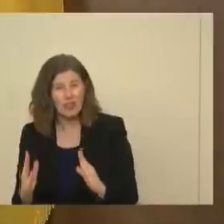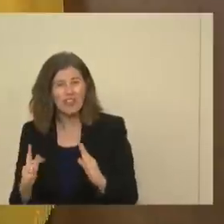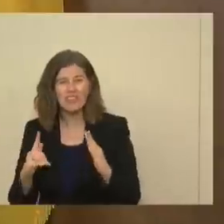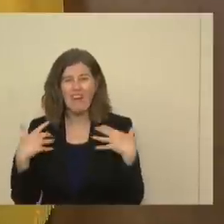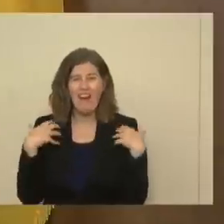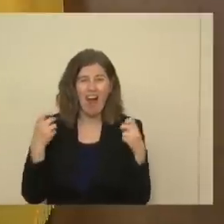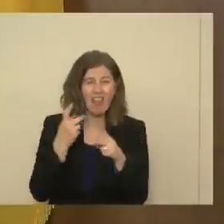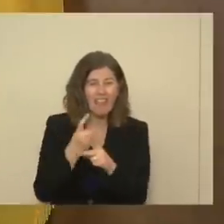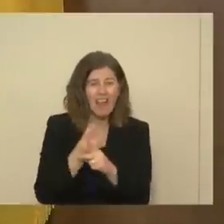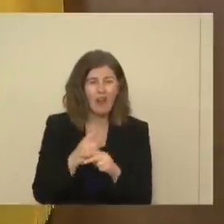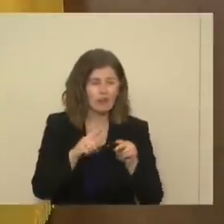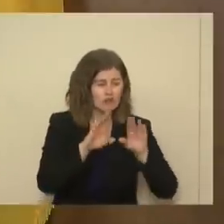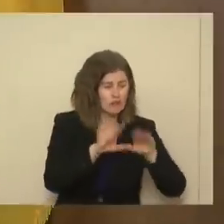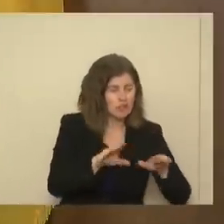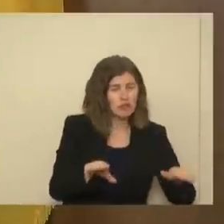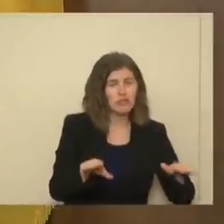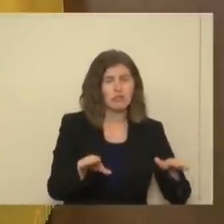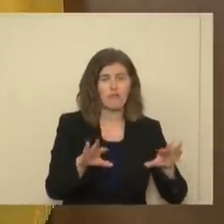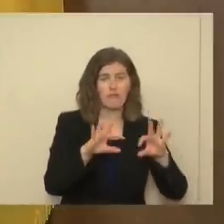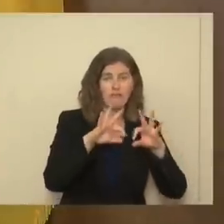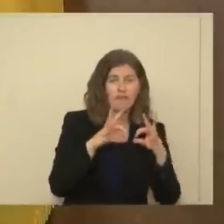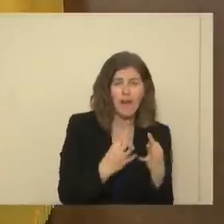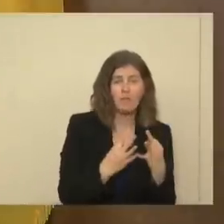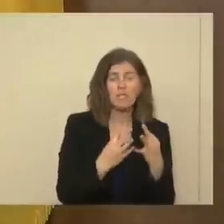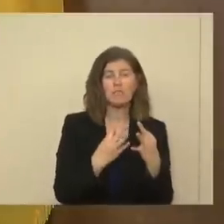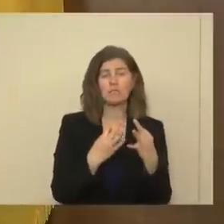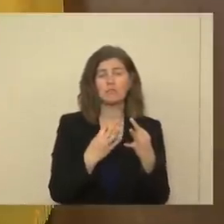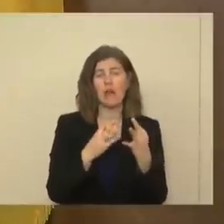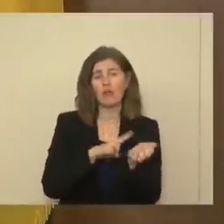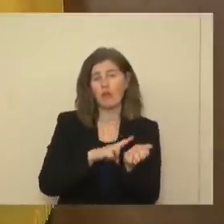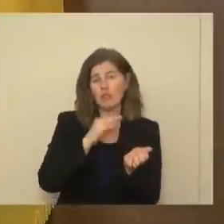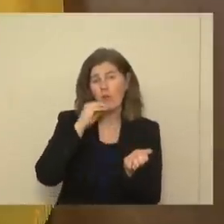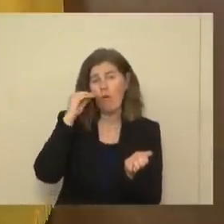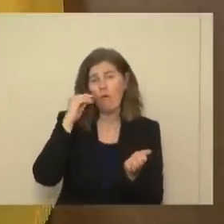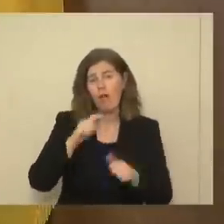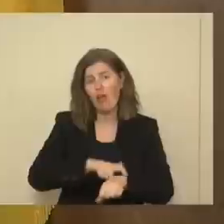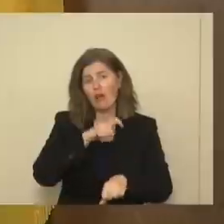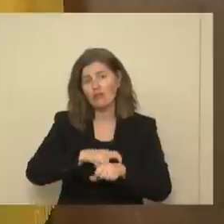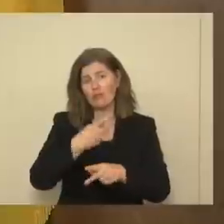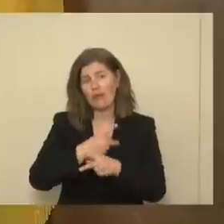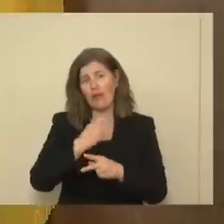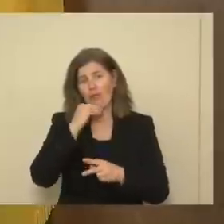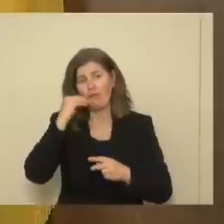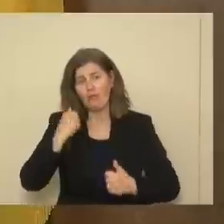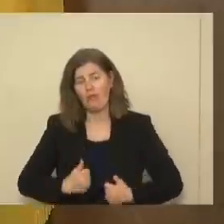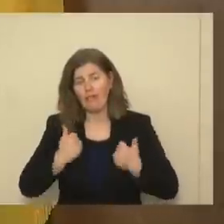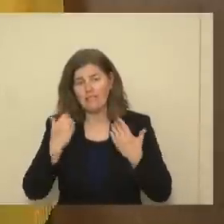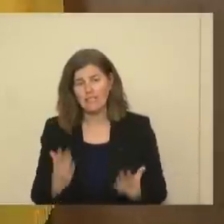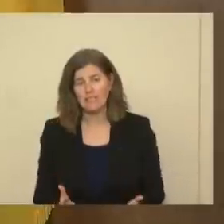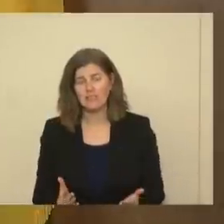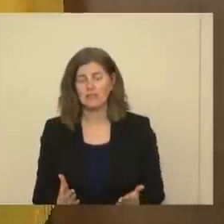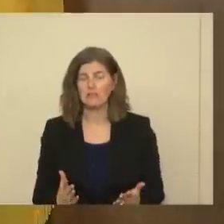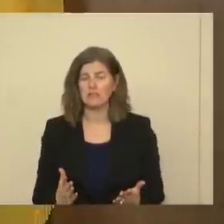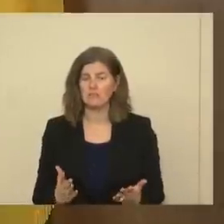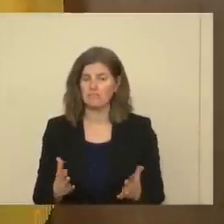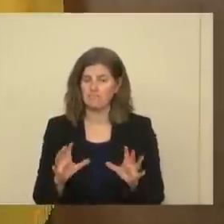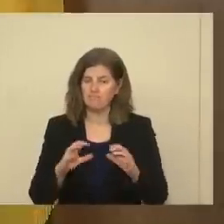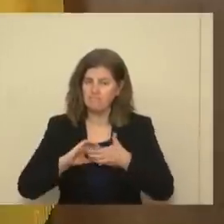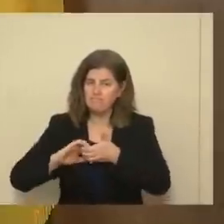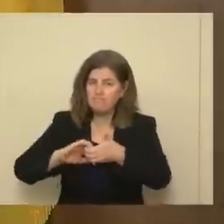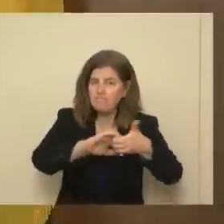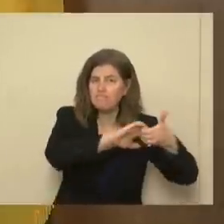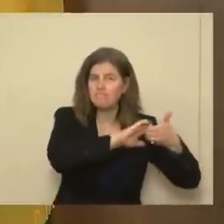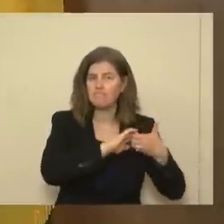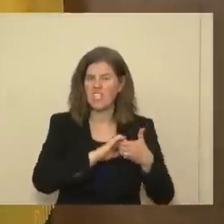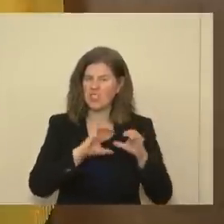our health care workers, our children, our families, and our nursing home or long-term care facility residents. So let's do this,